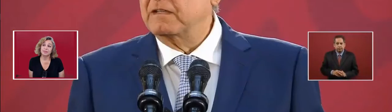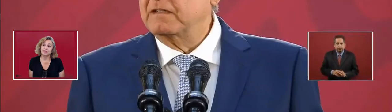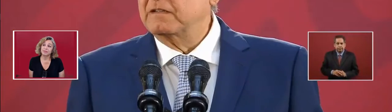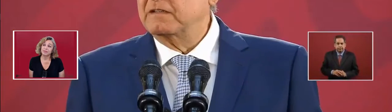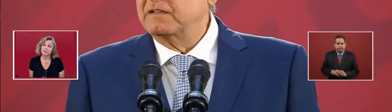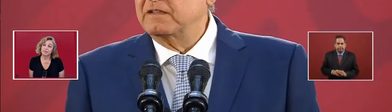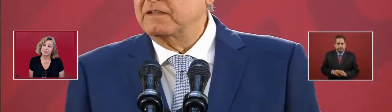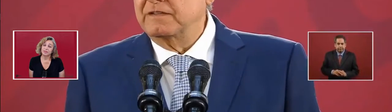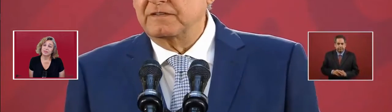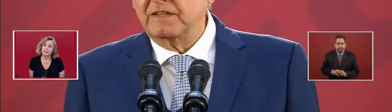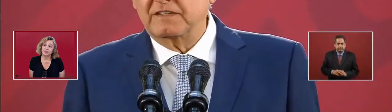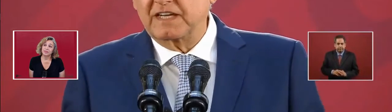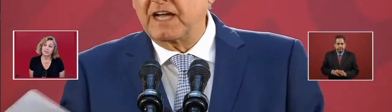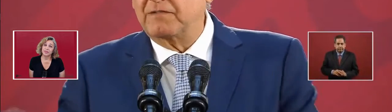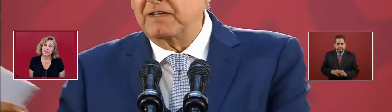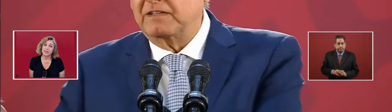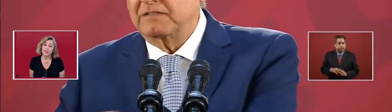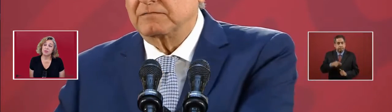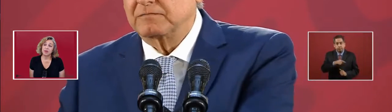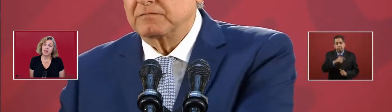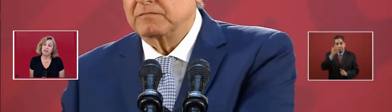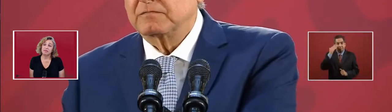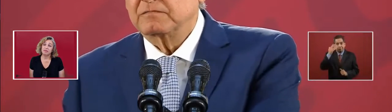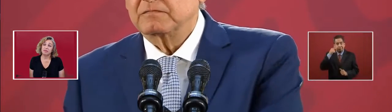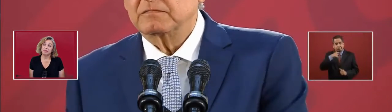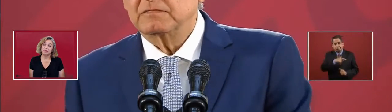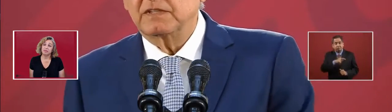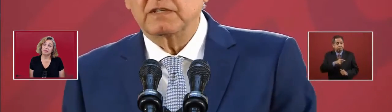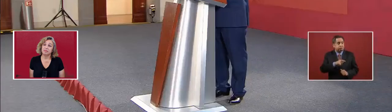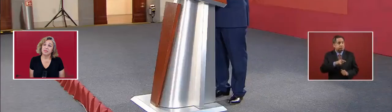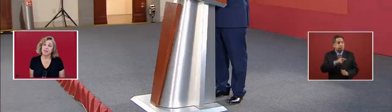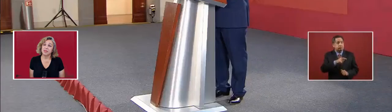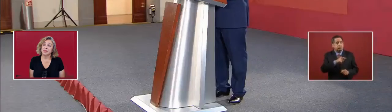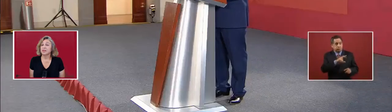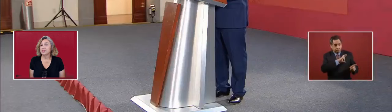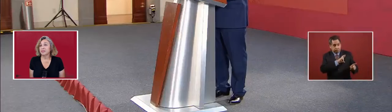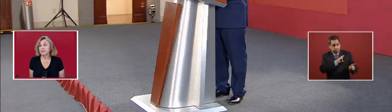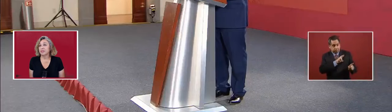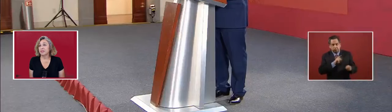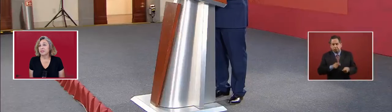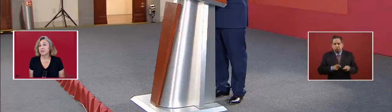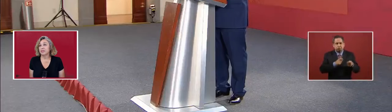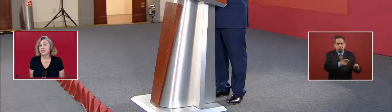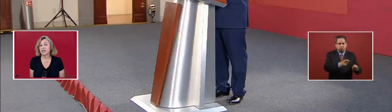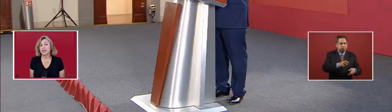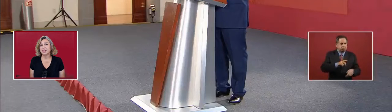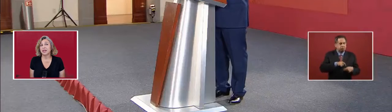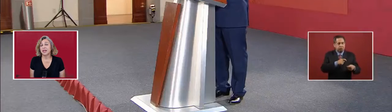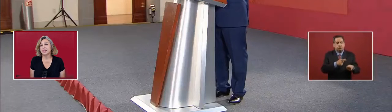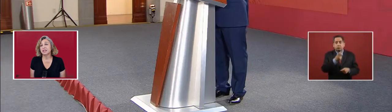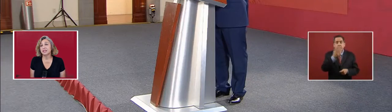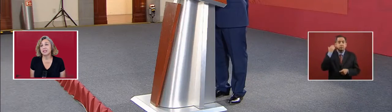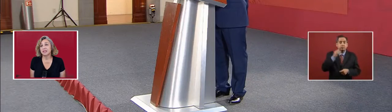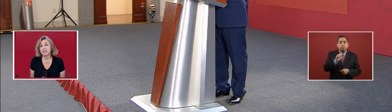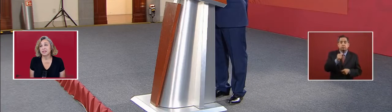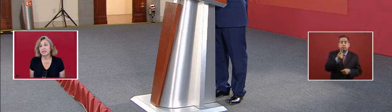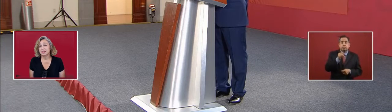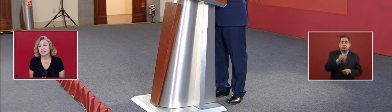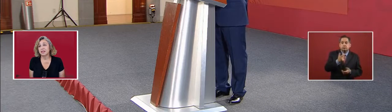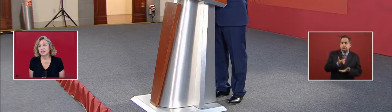they would give the cuts